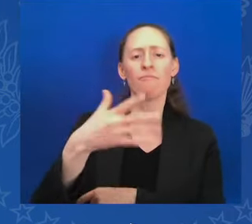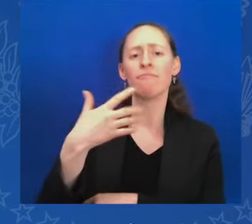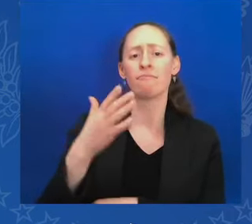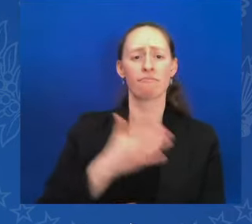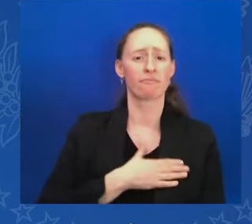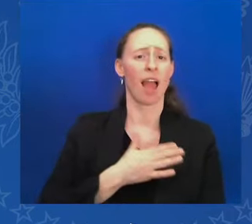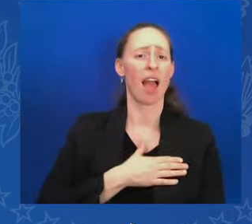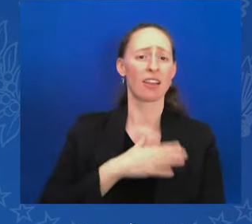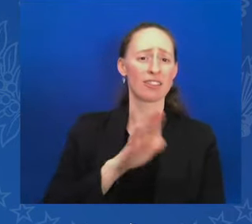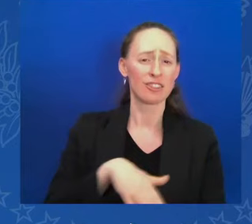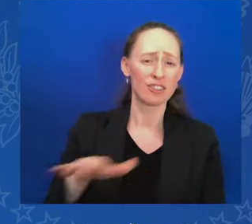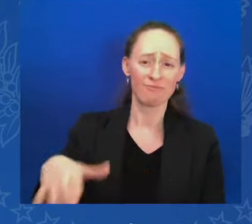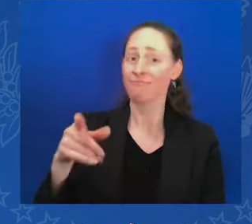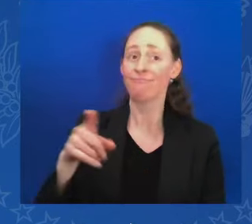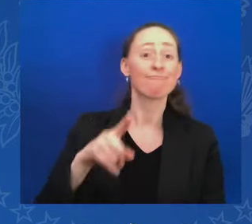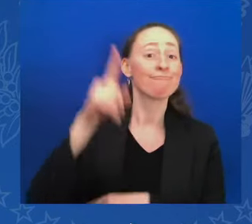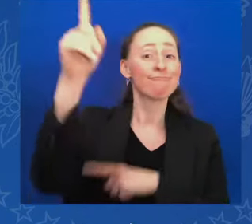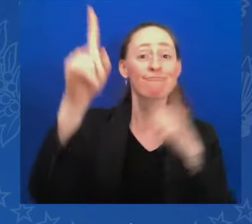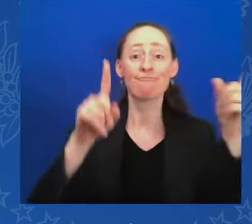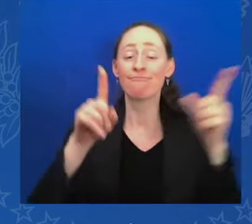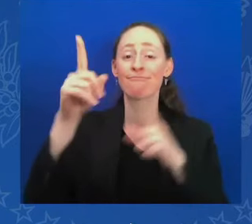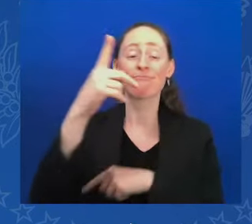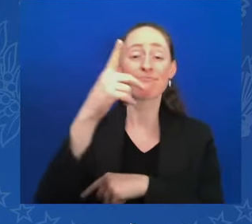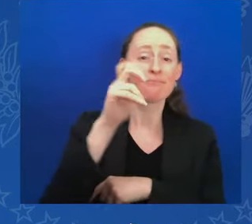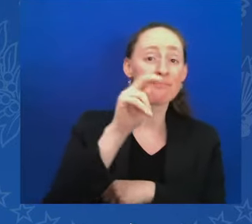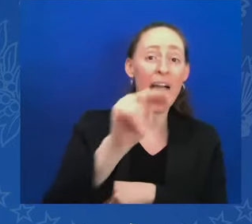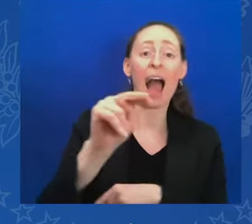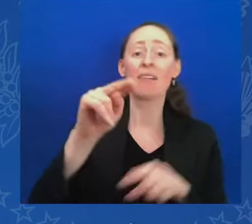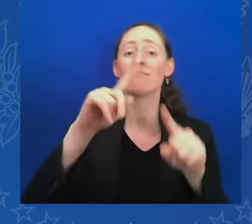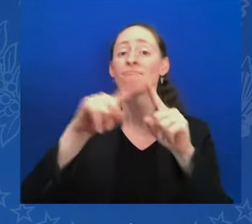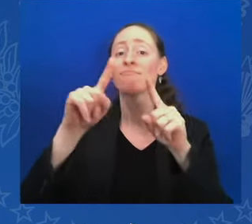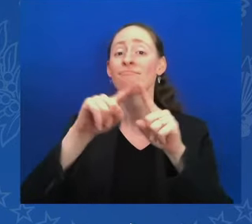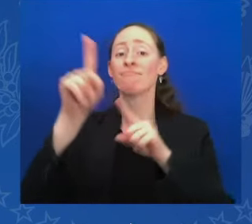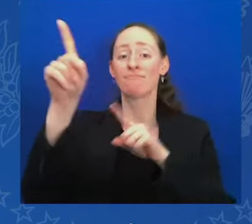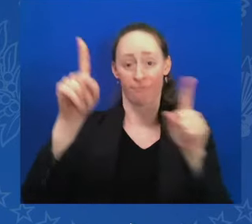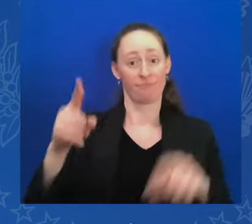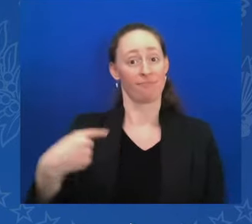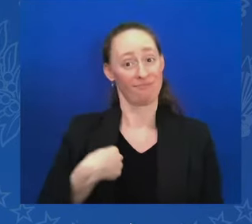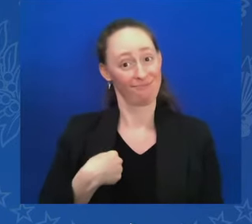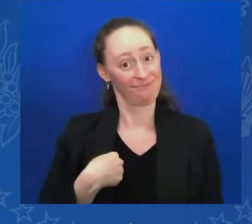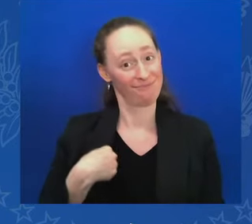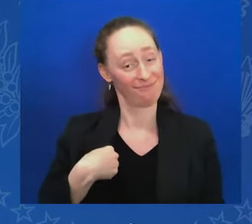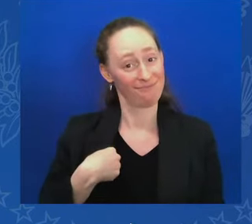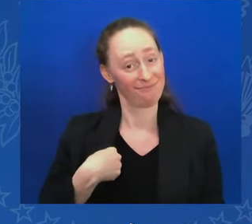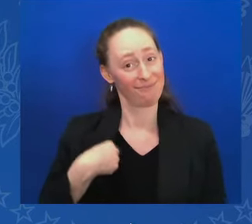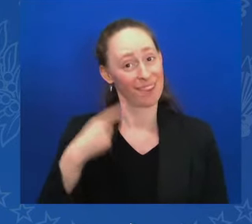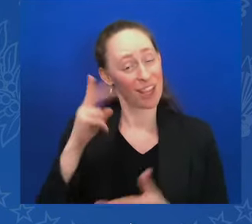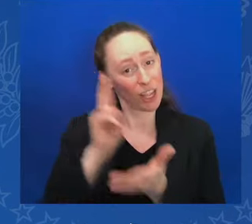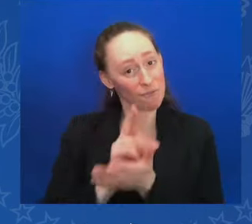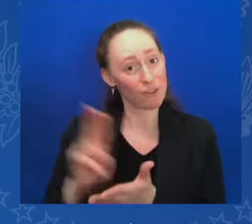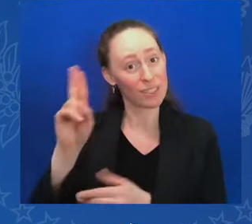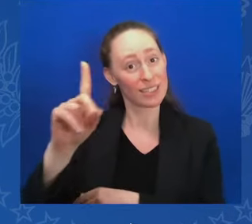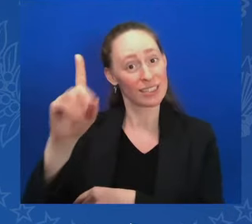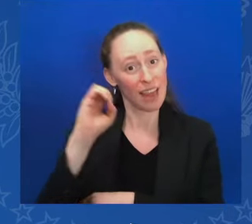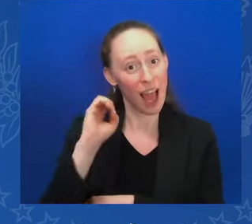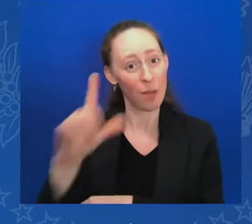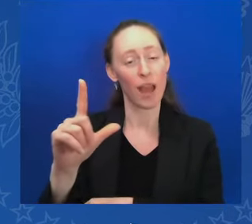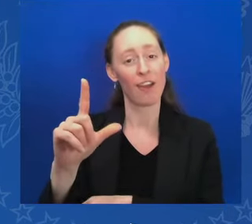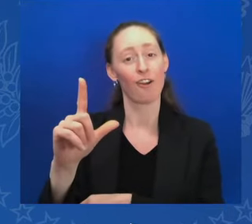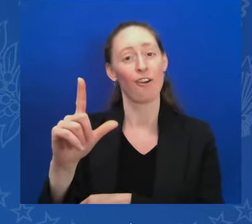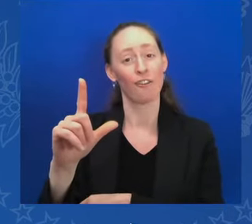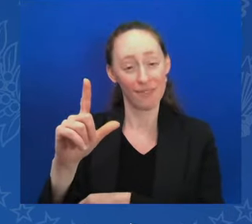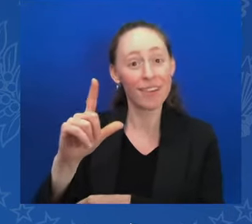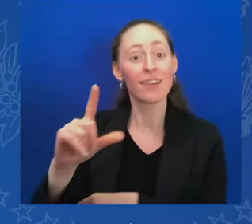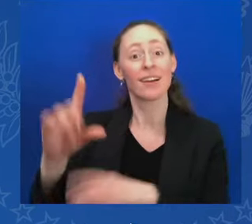didn't go to a really great school. I went to the University of Delaware. And the President of University of Delaware happens to be a Greek American